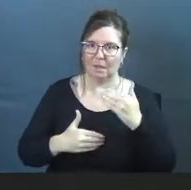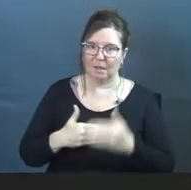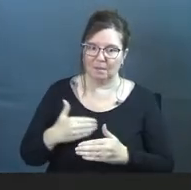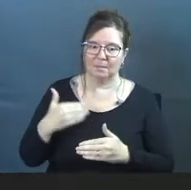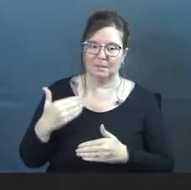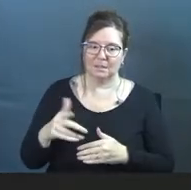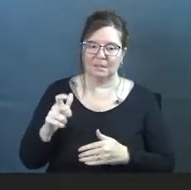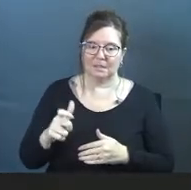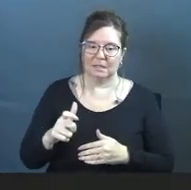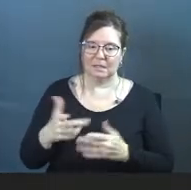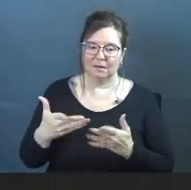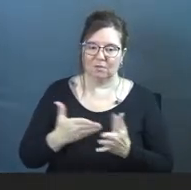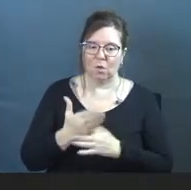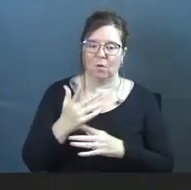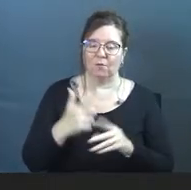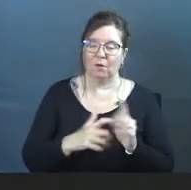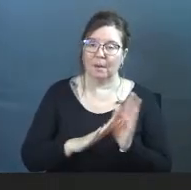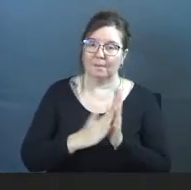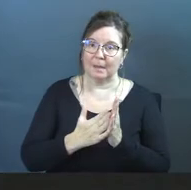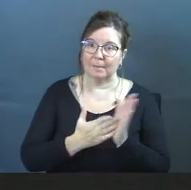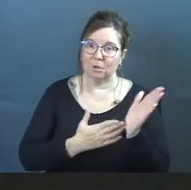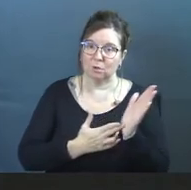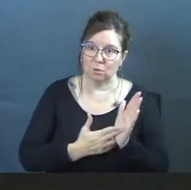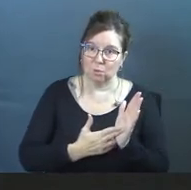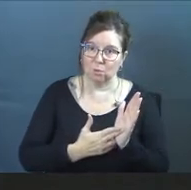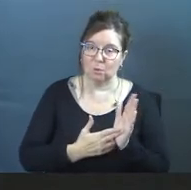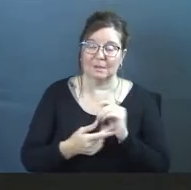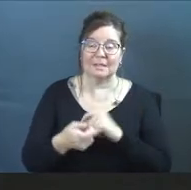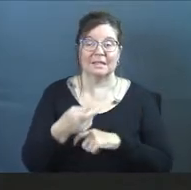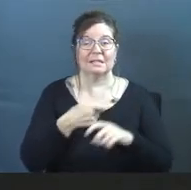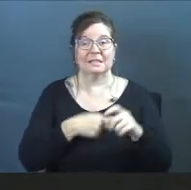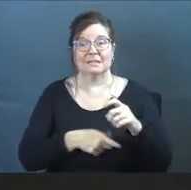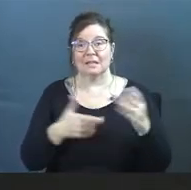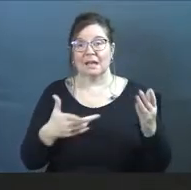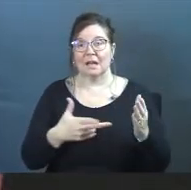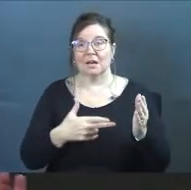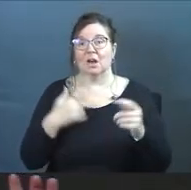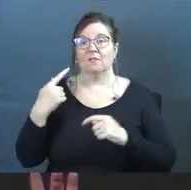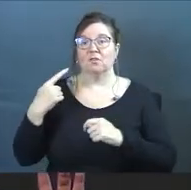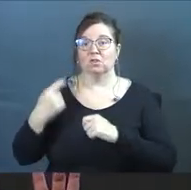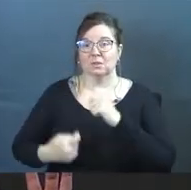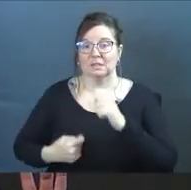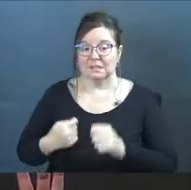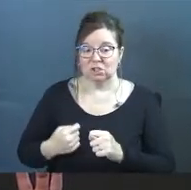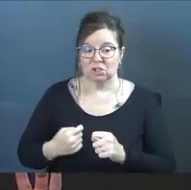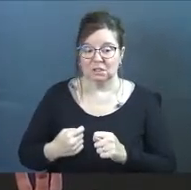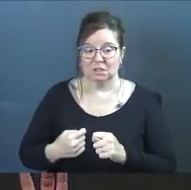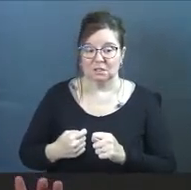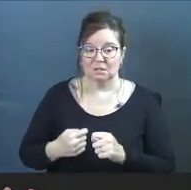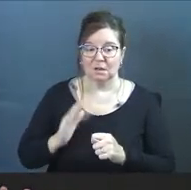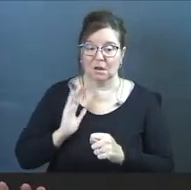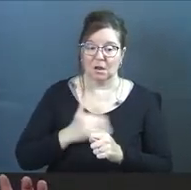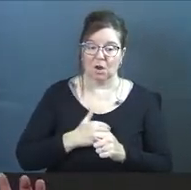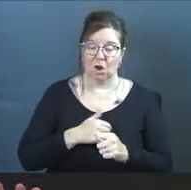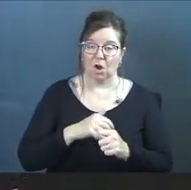need to flow from biblical truth. Instead of tradition, our practices, our